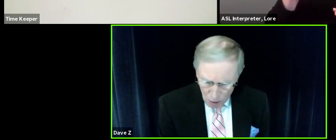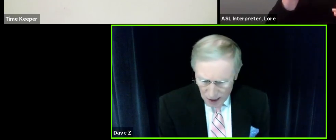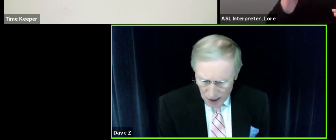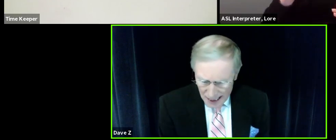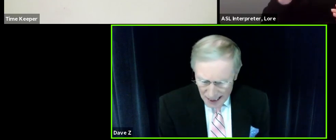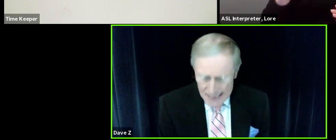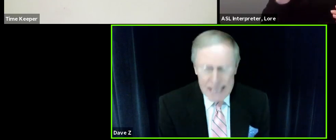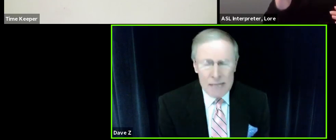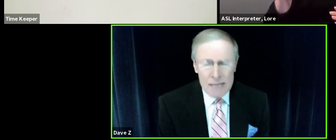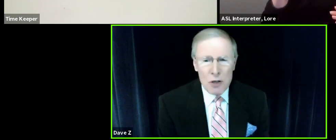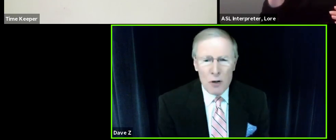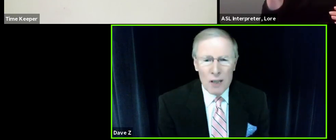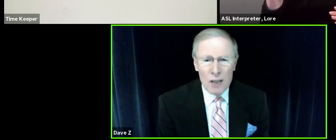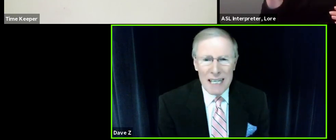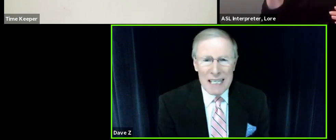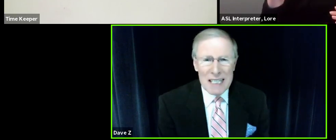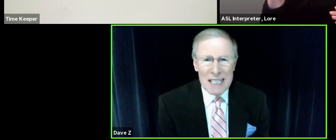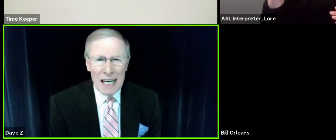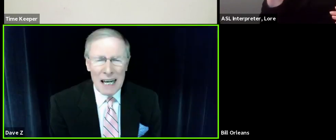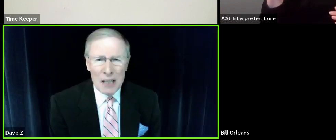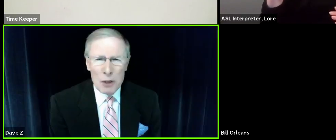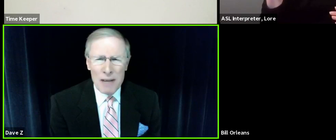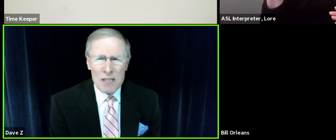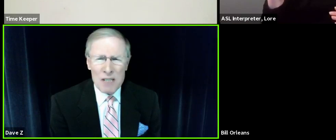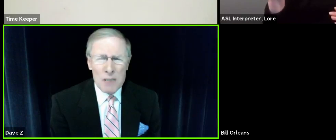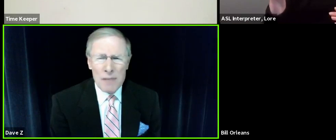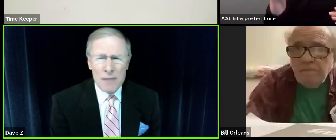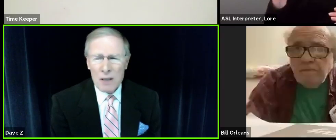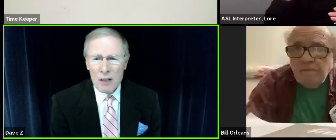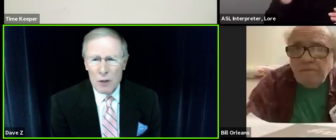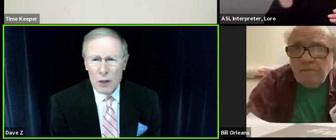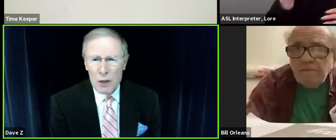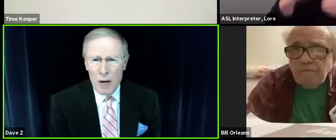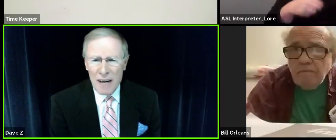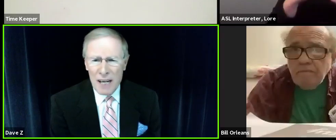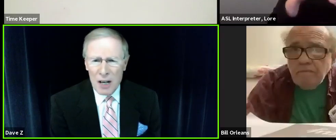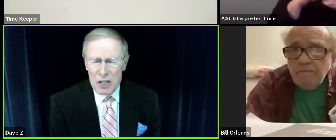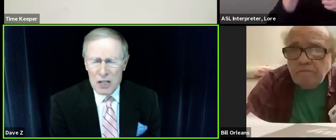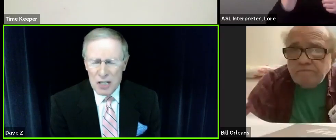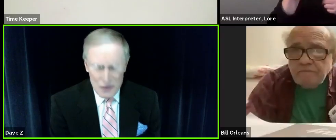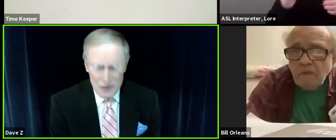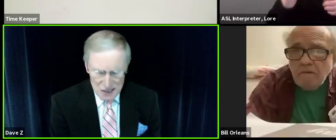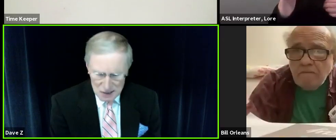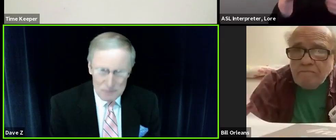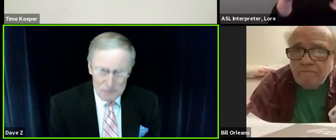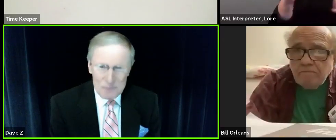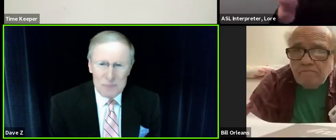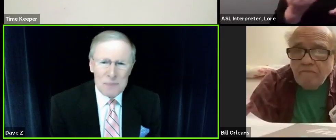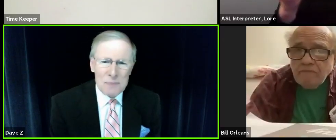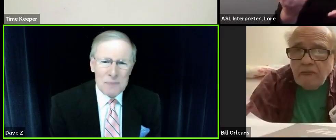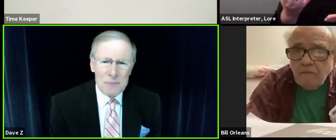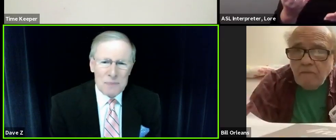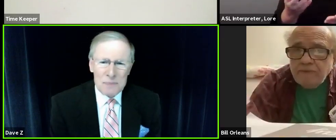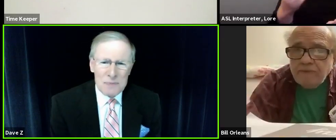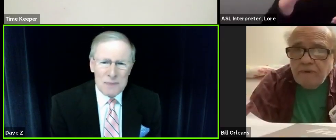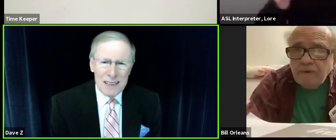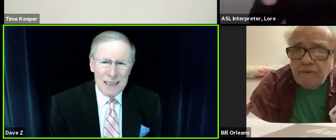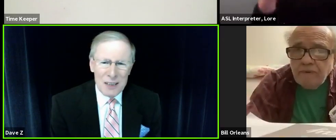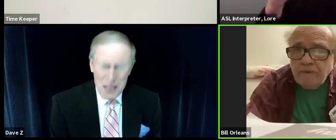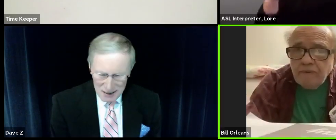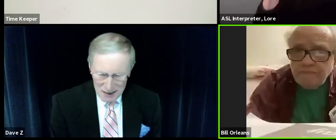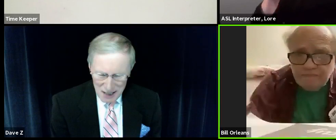Orleans. Mr. Orleans, I know you're having some difficulty with your Wi-Fi. Are you still with us? I'm with you.